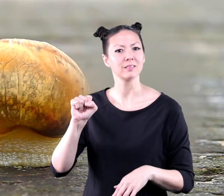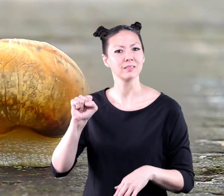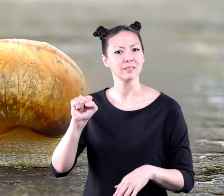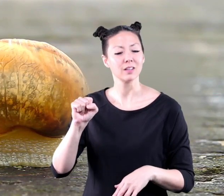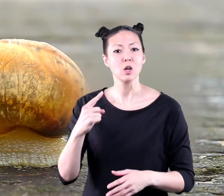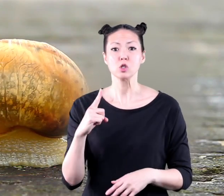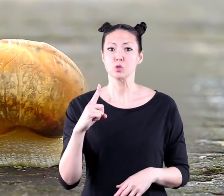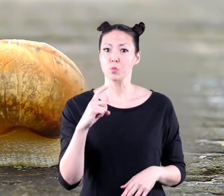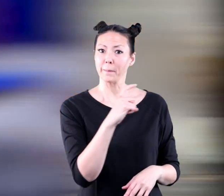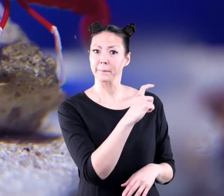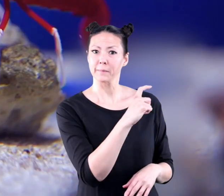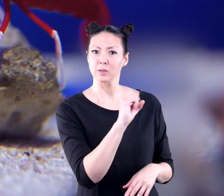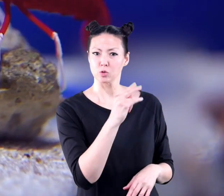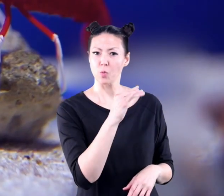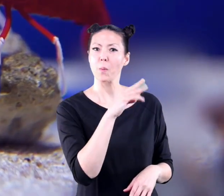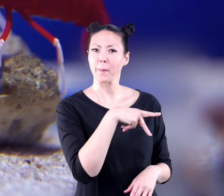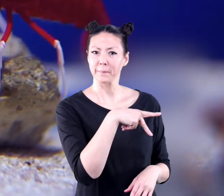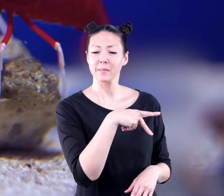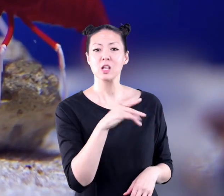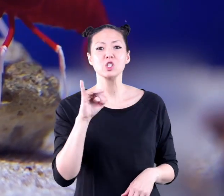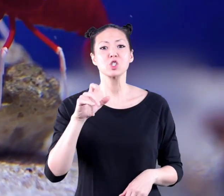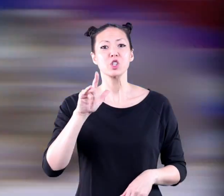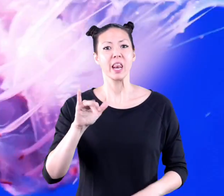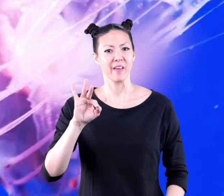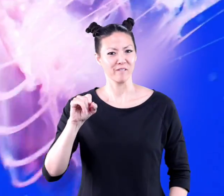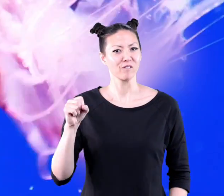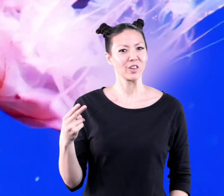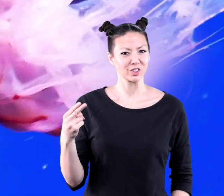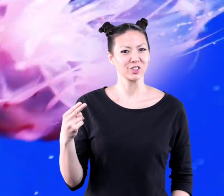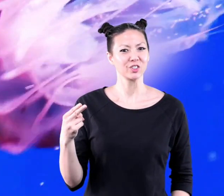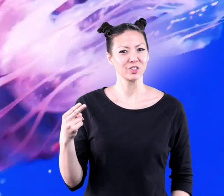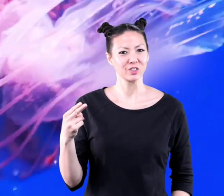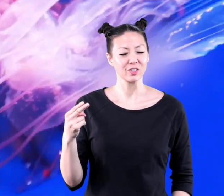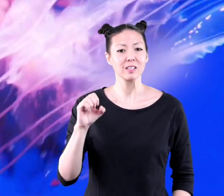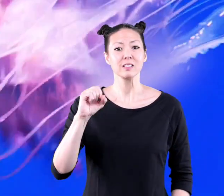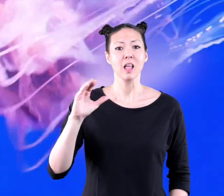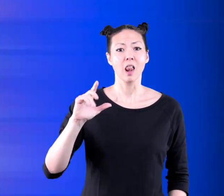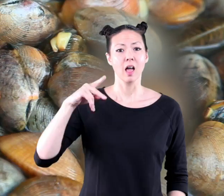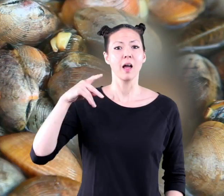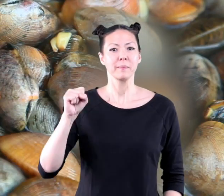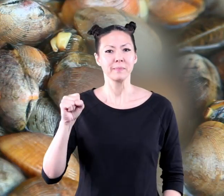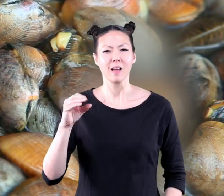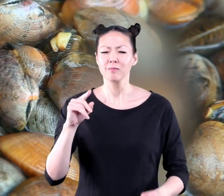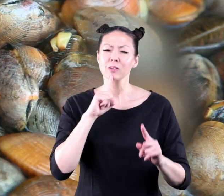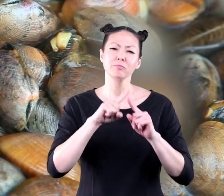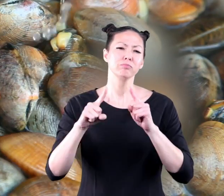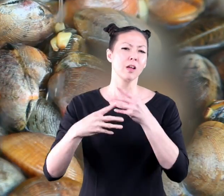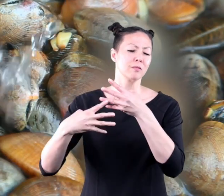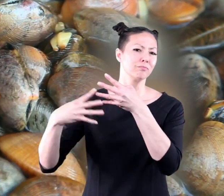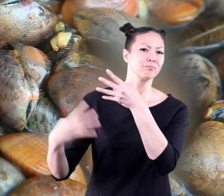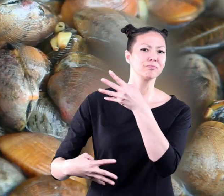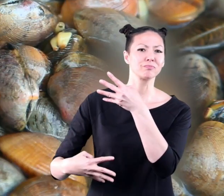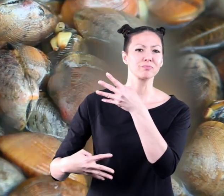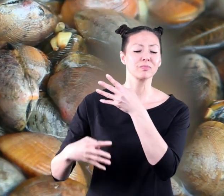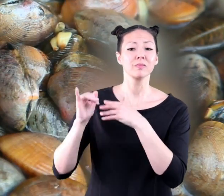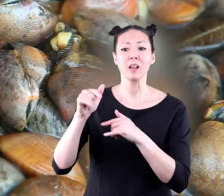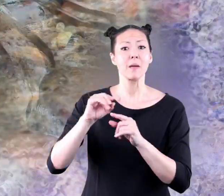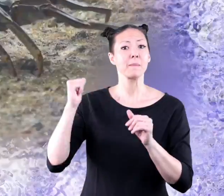snails shrimp jellyfish scallops and more